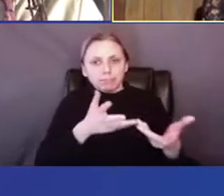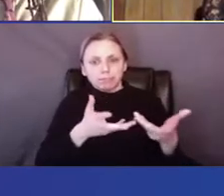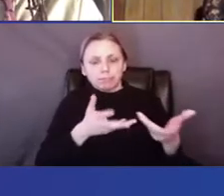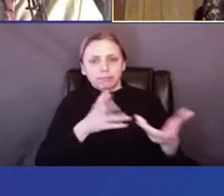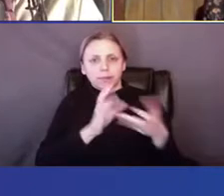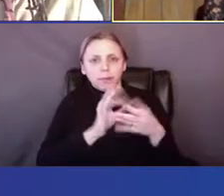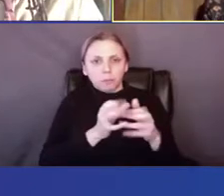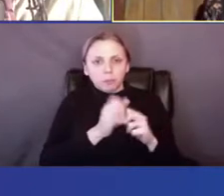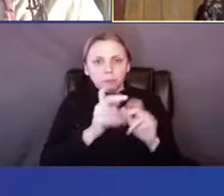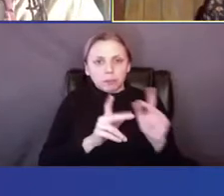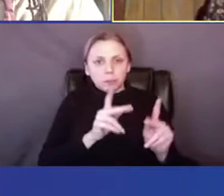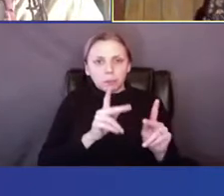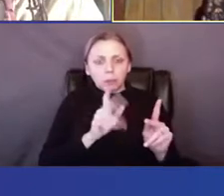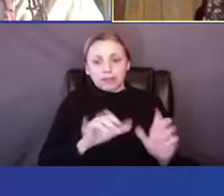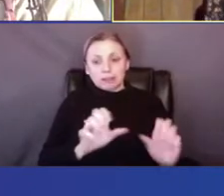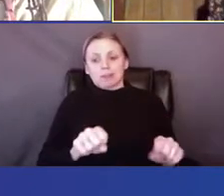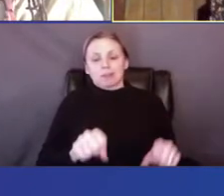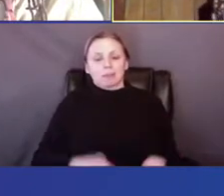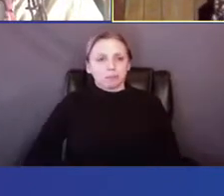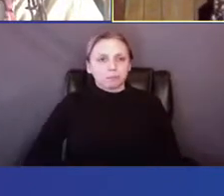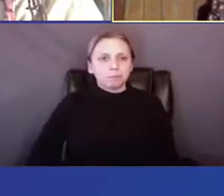is possible.